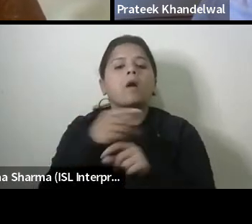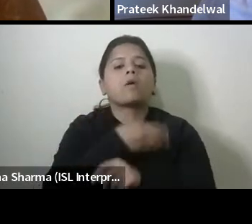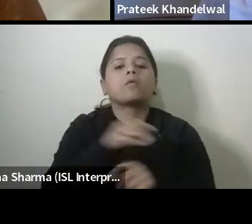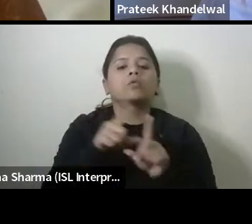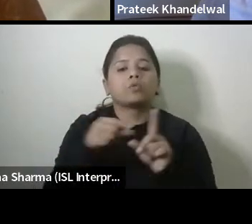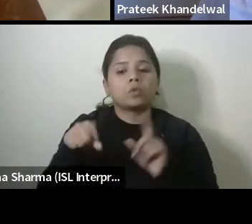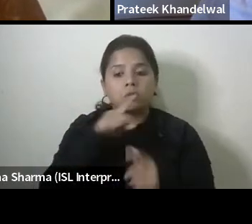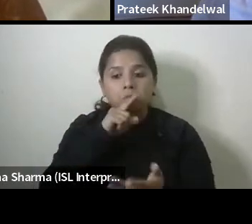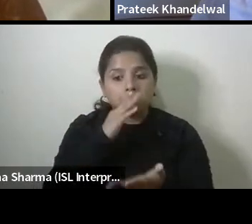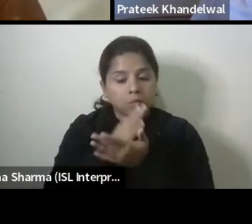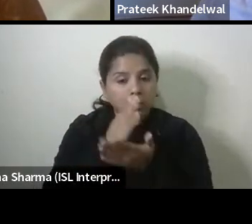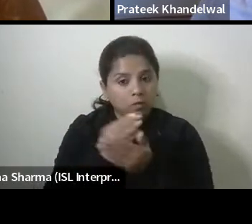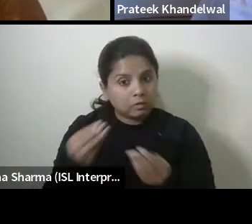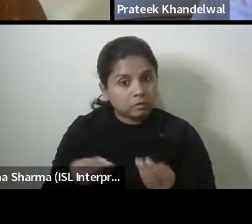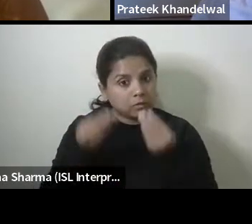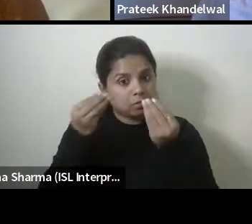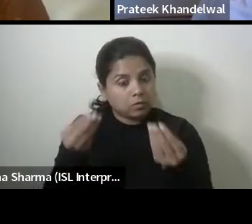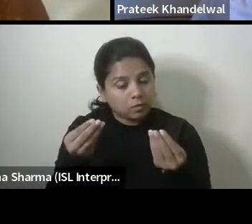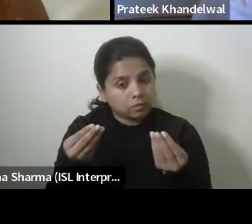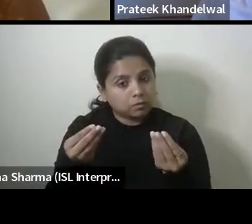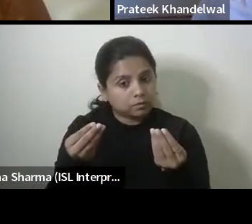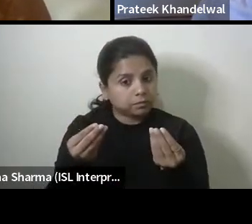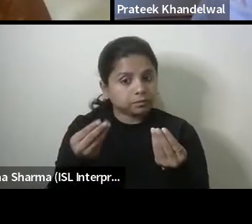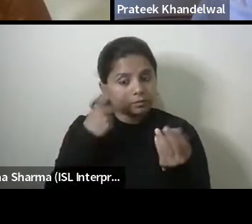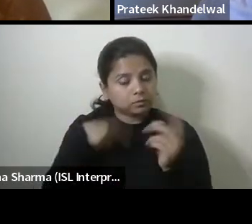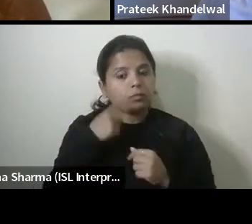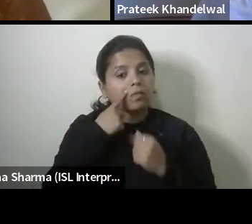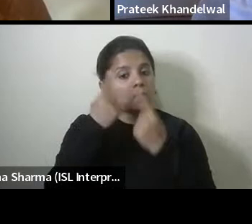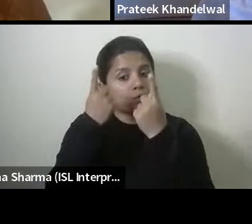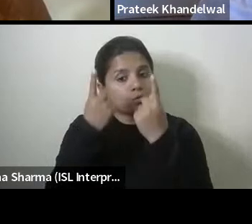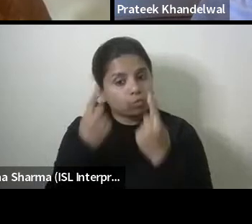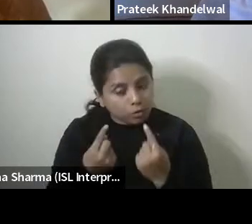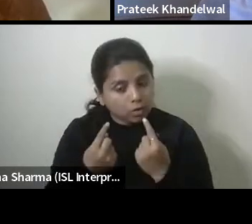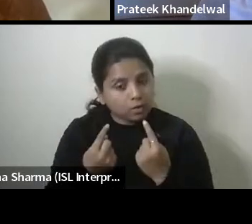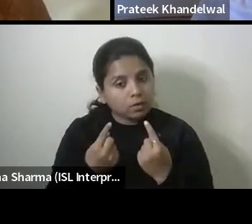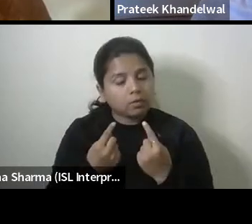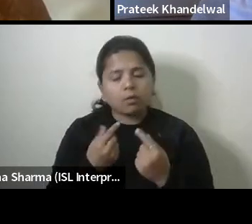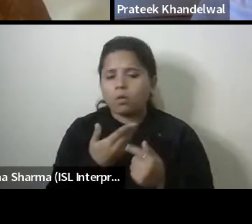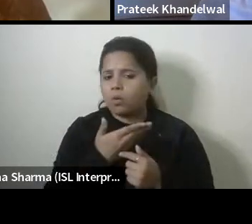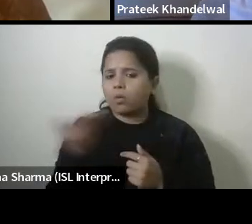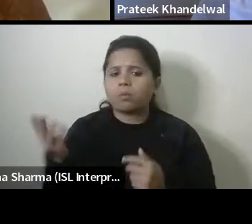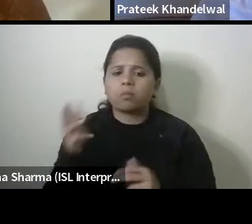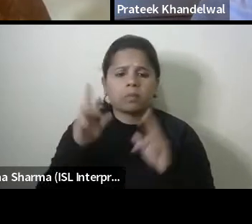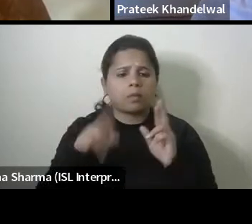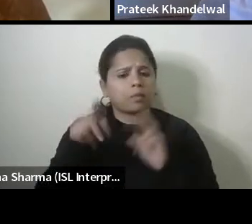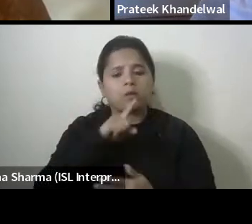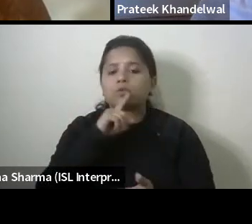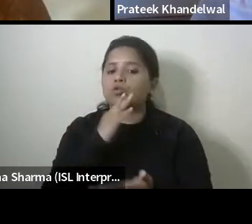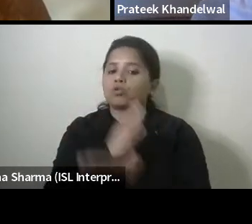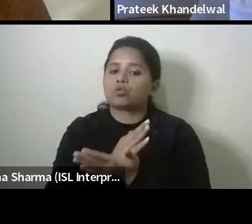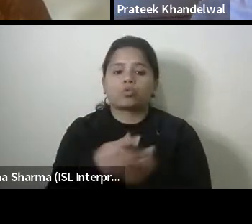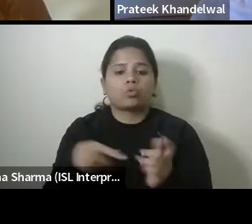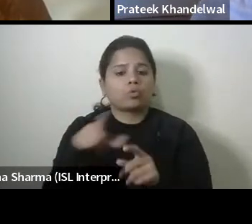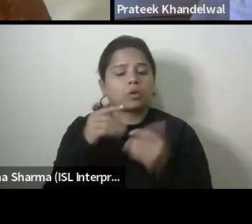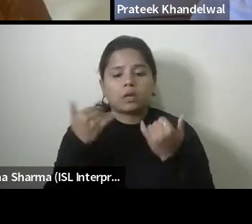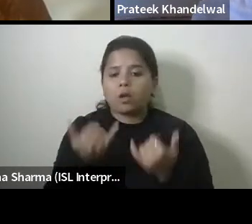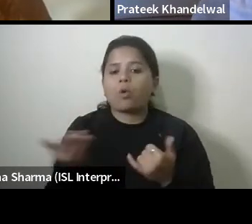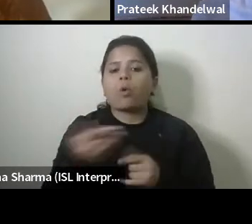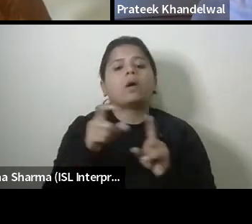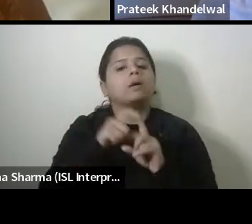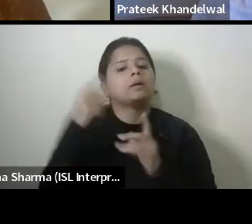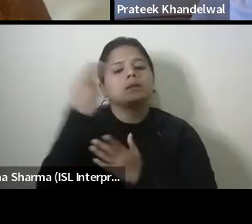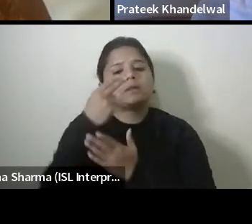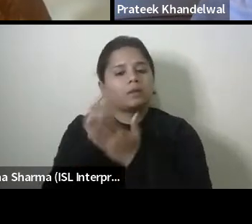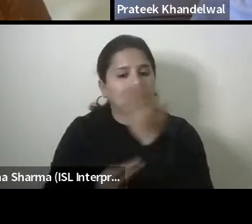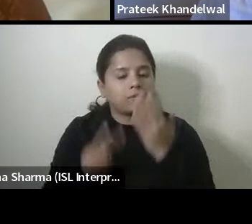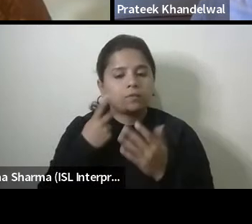permissions are coming through a body and they're going to check it i mean everybody has to make sure right now i mean all our designs are like